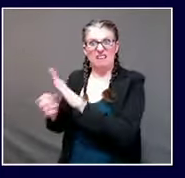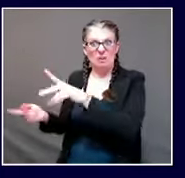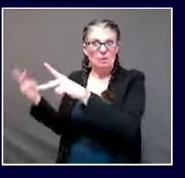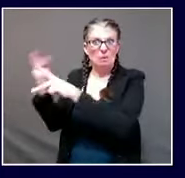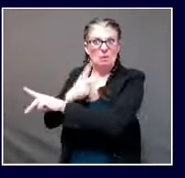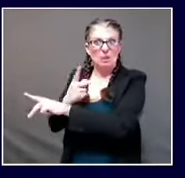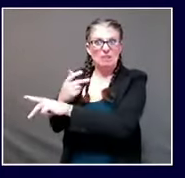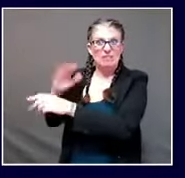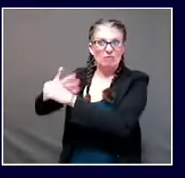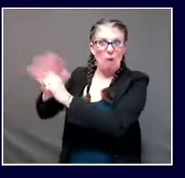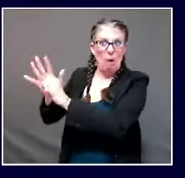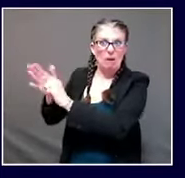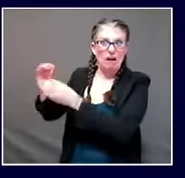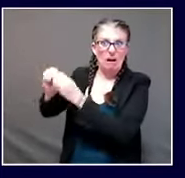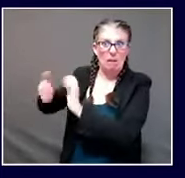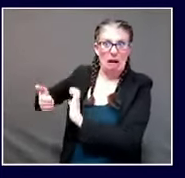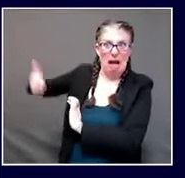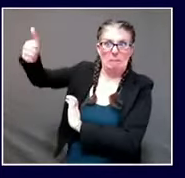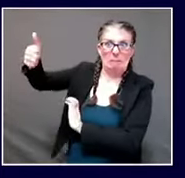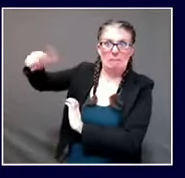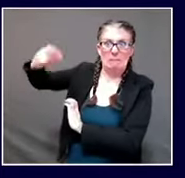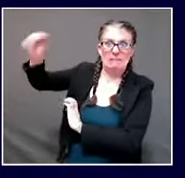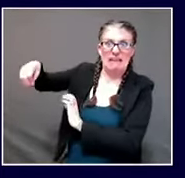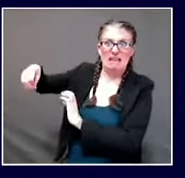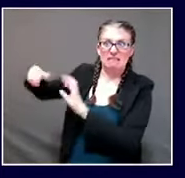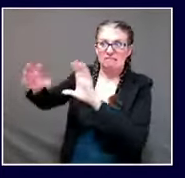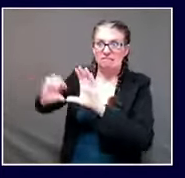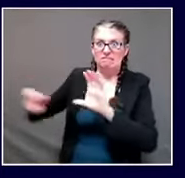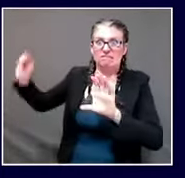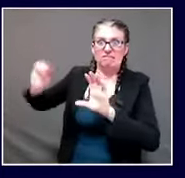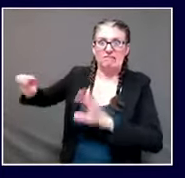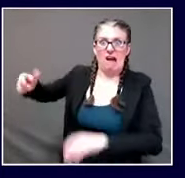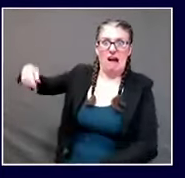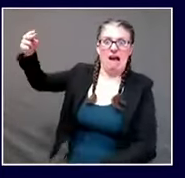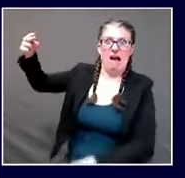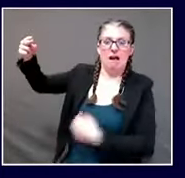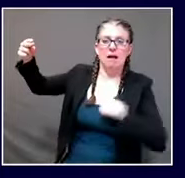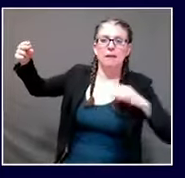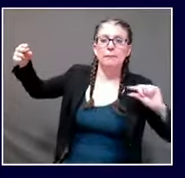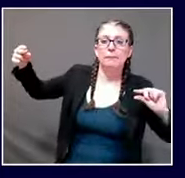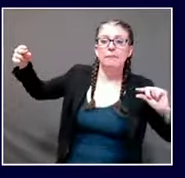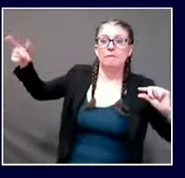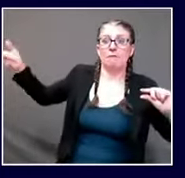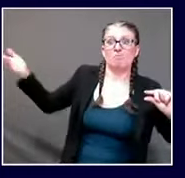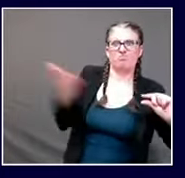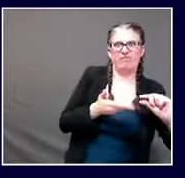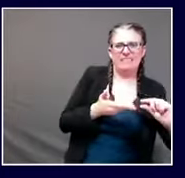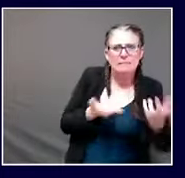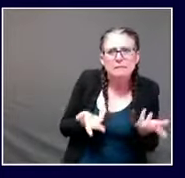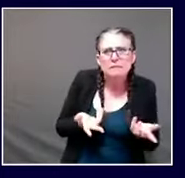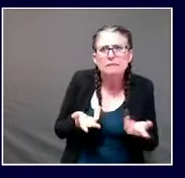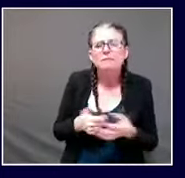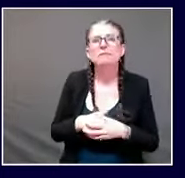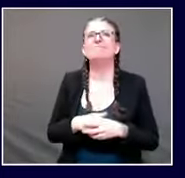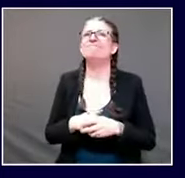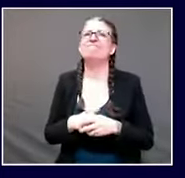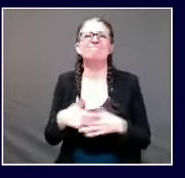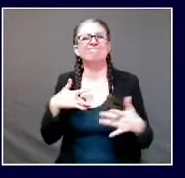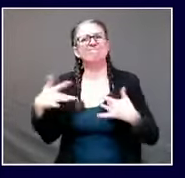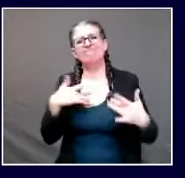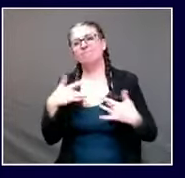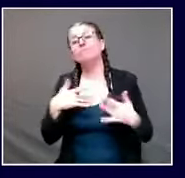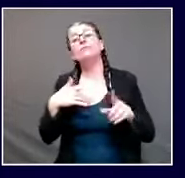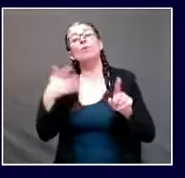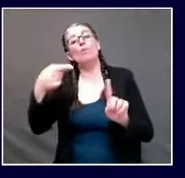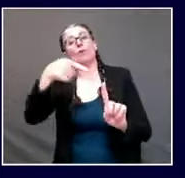they are wearing face coverings and seated and not necessarily walking around and such things there may be a